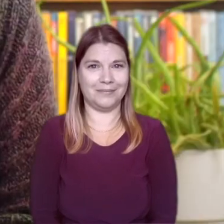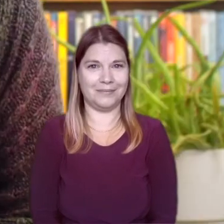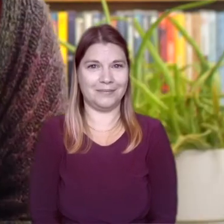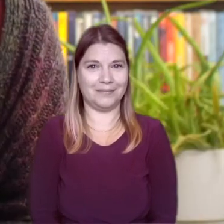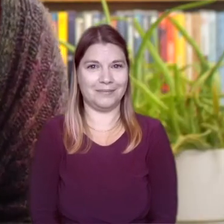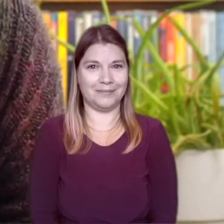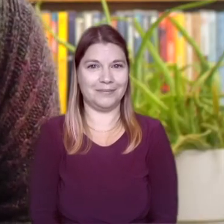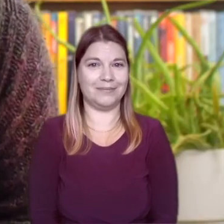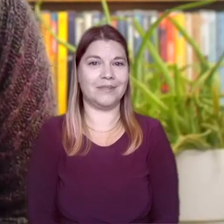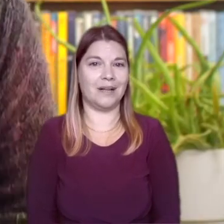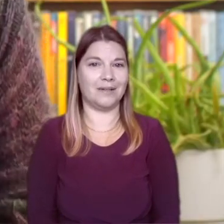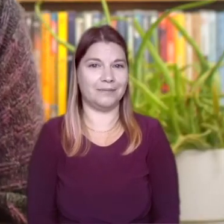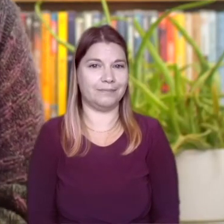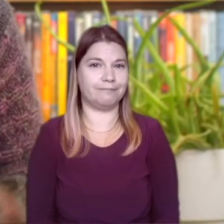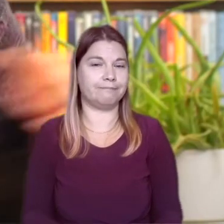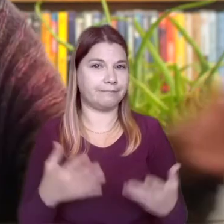talking of bubbles